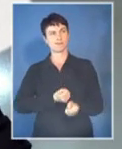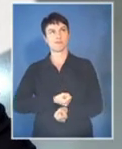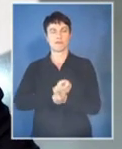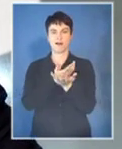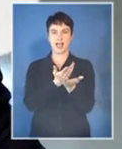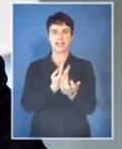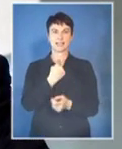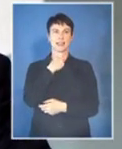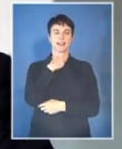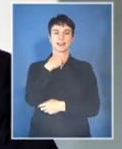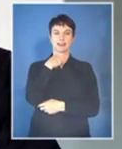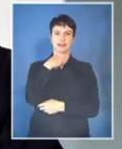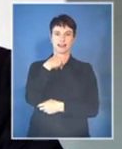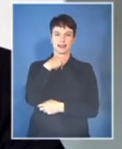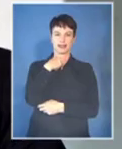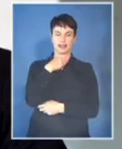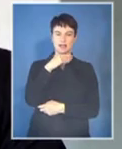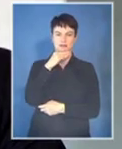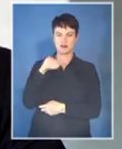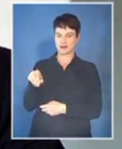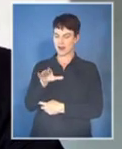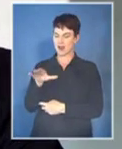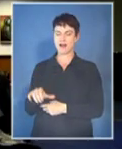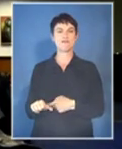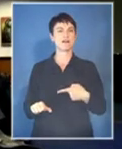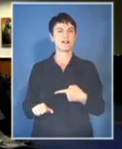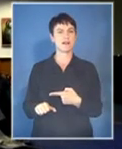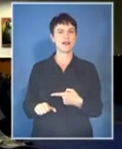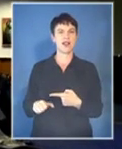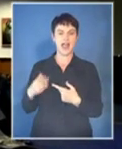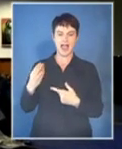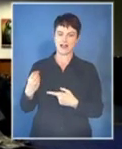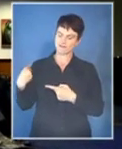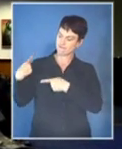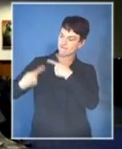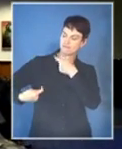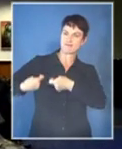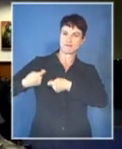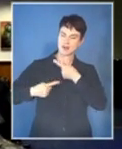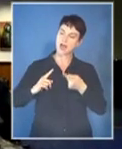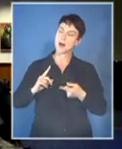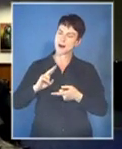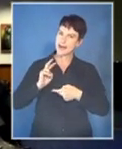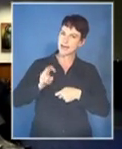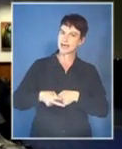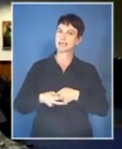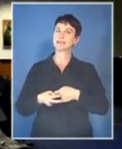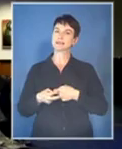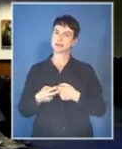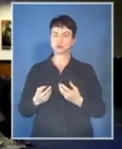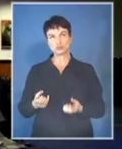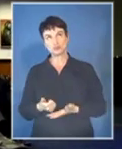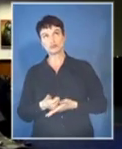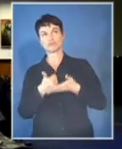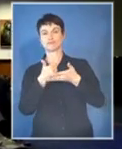in the continent's contemporary renaissance and in its contribution to humanity.